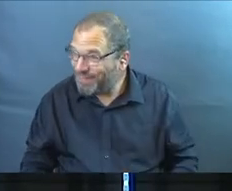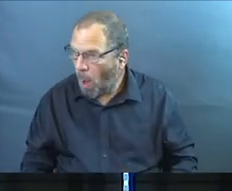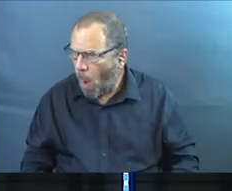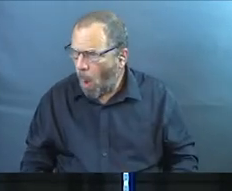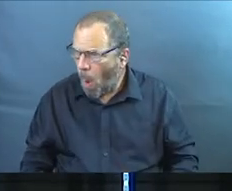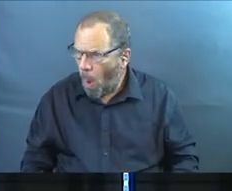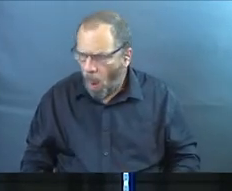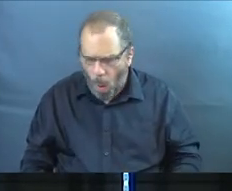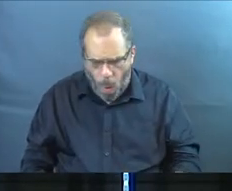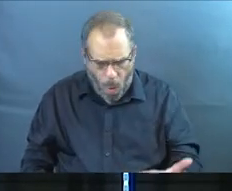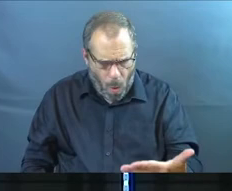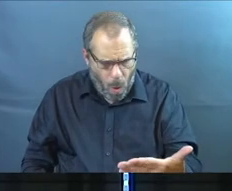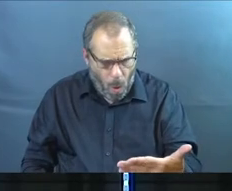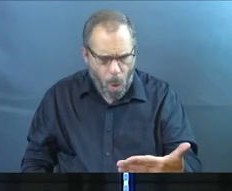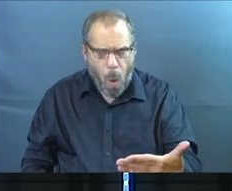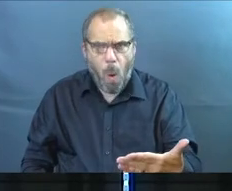morning.